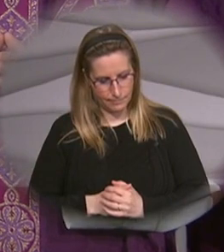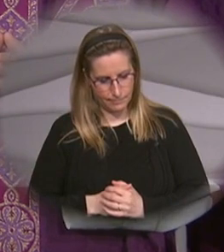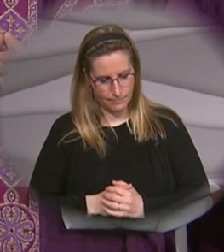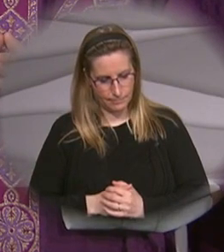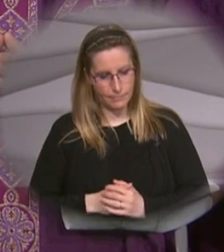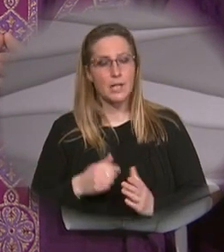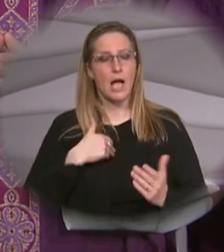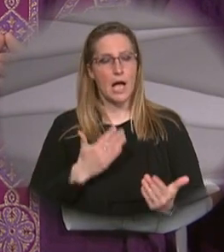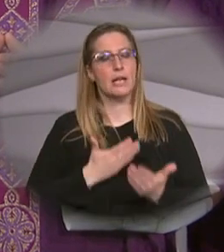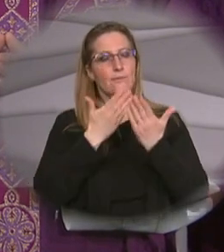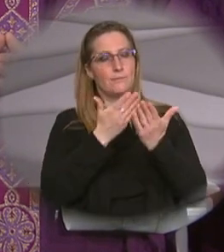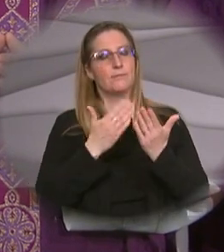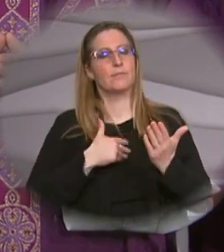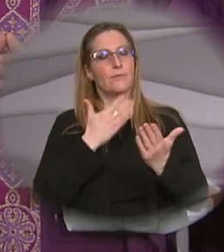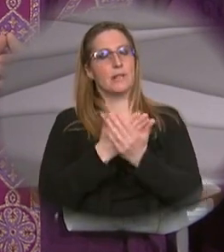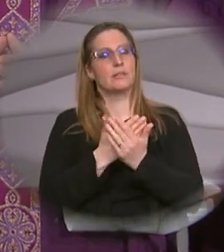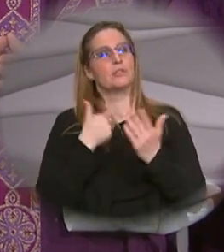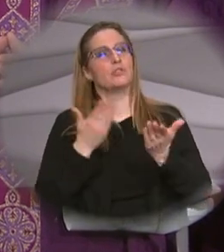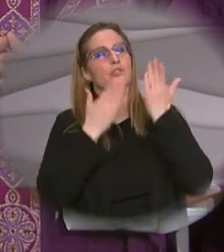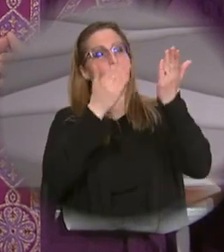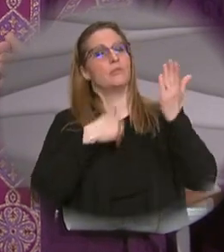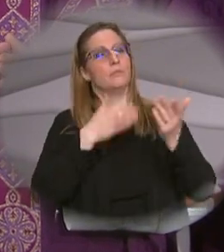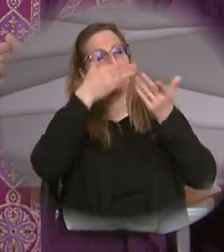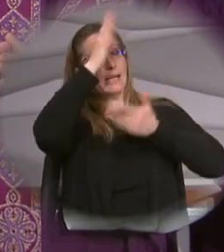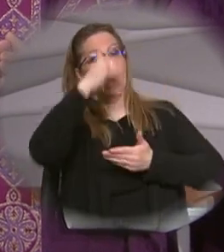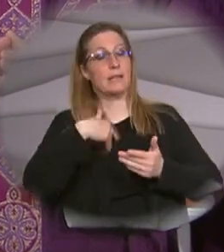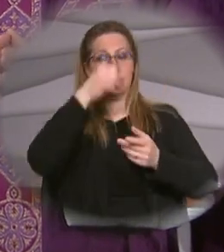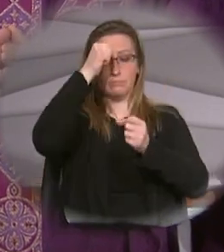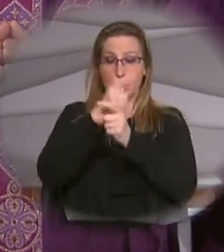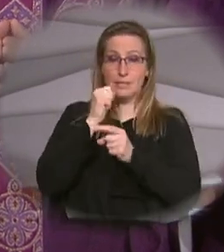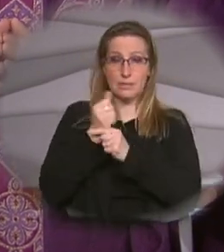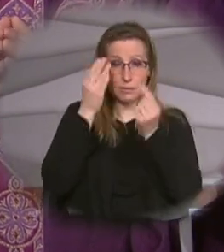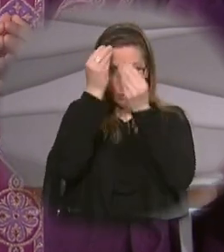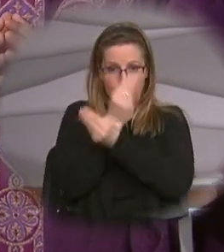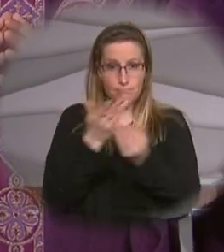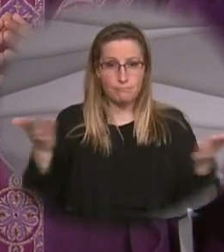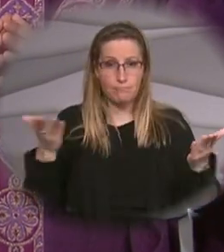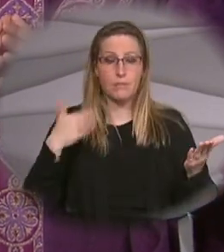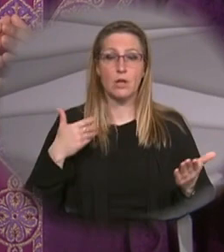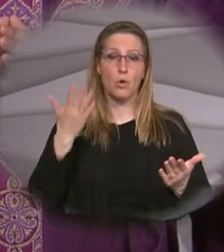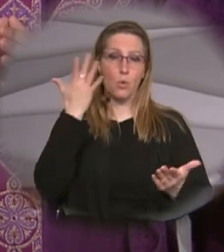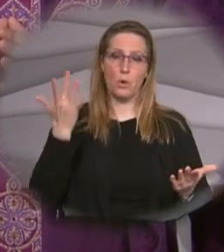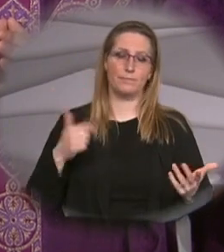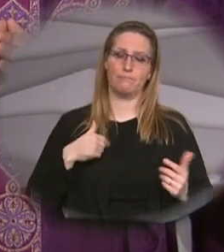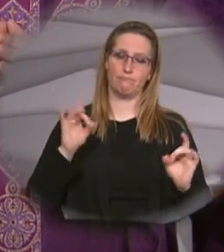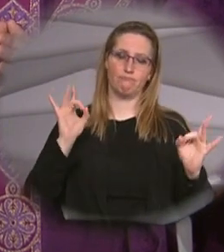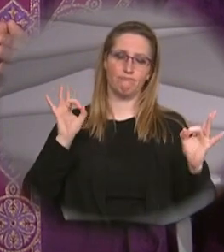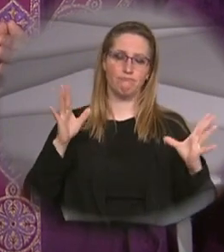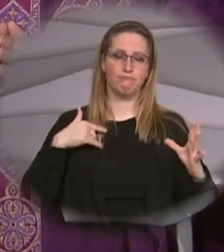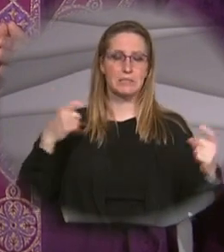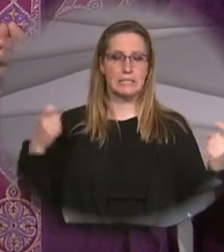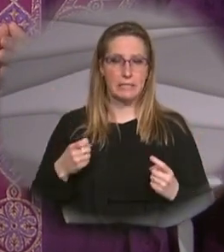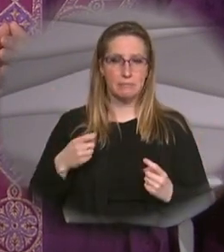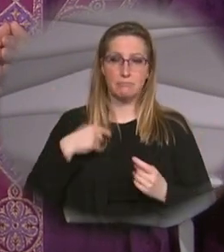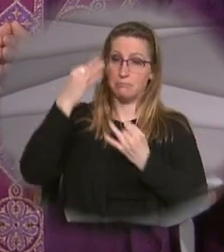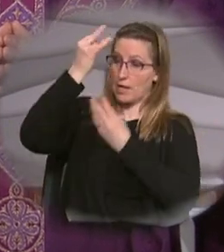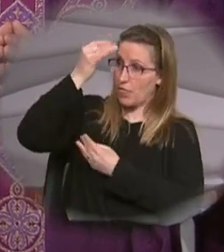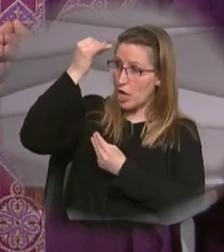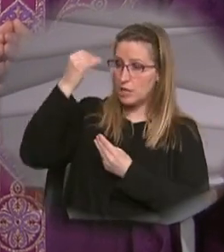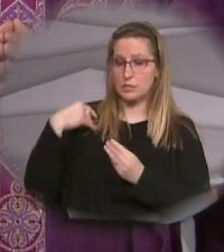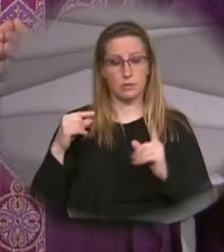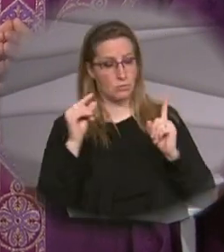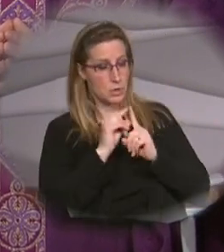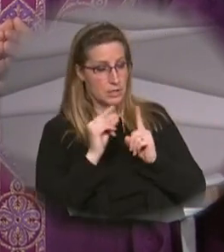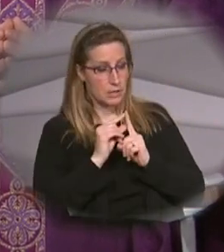I confess to Almighty God and to you my brothers and sisters that I have greatly sinned in my thoughts